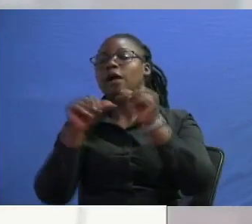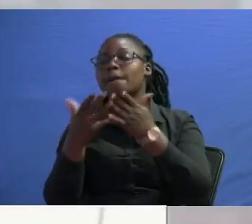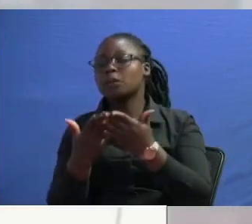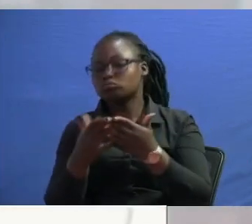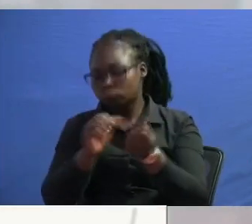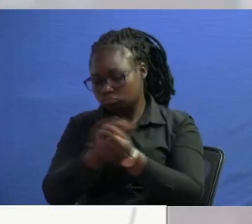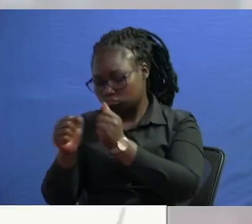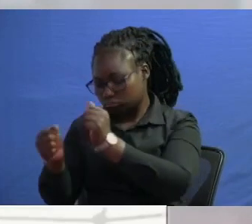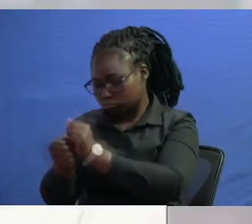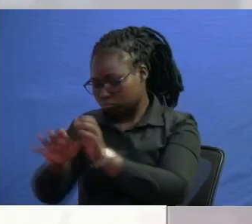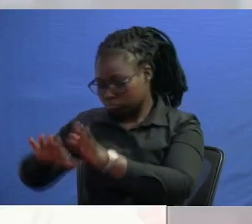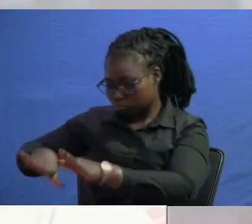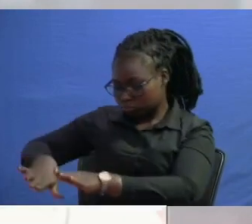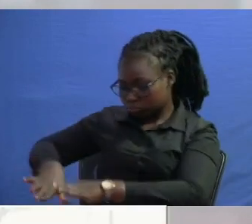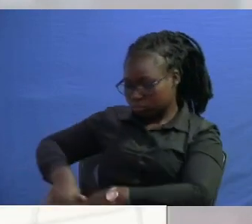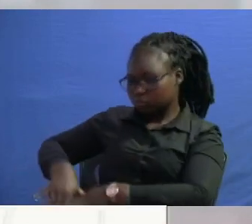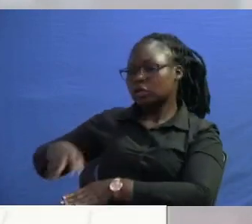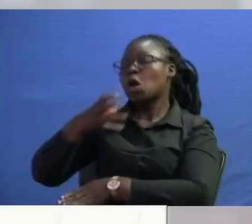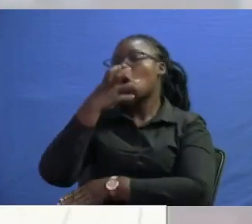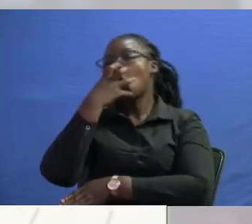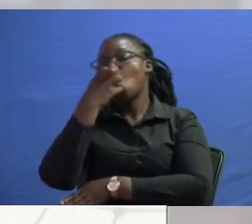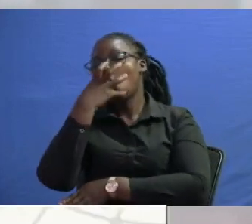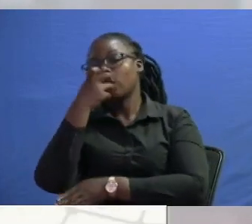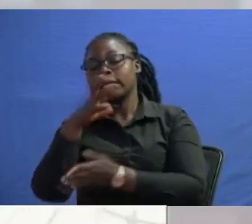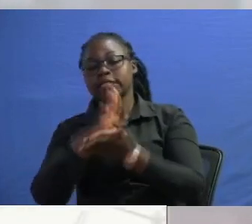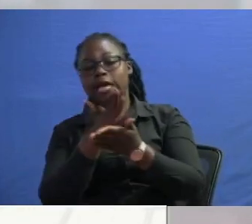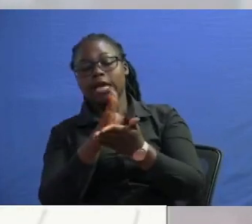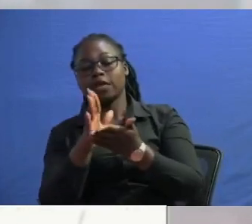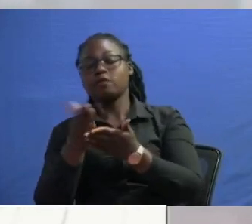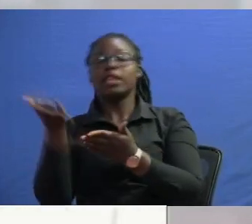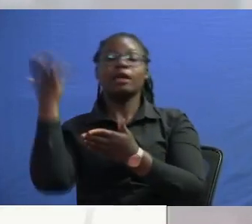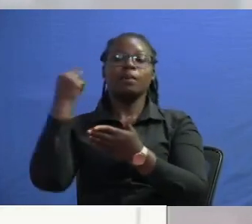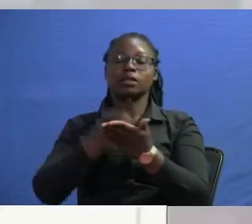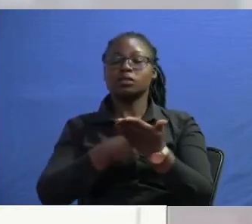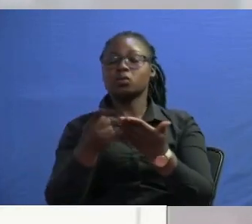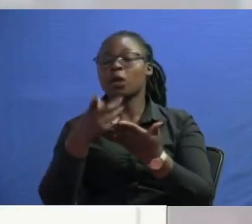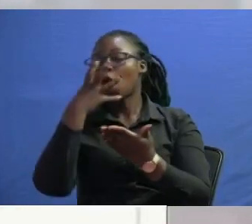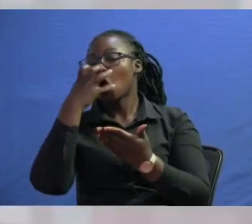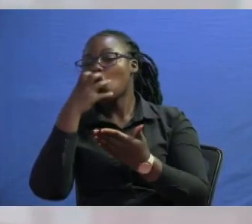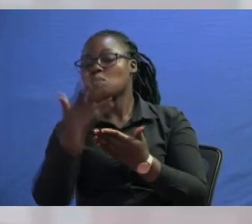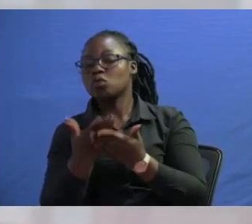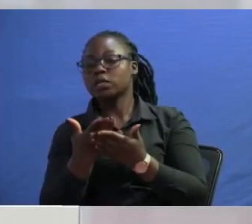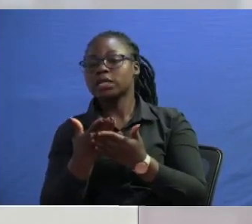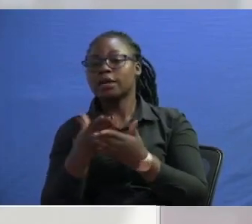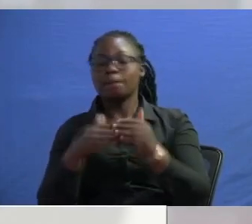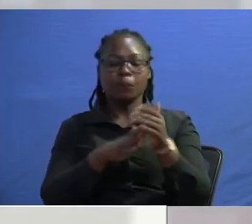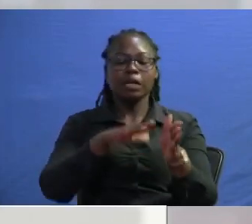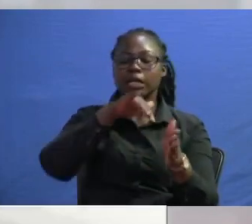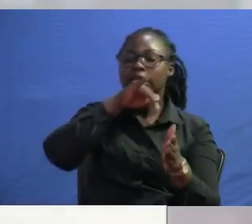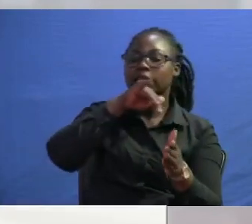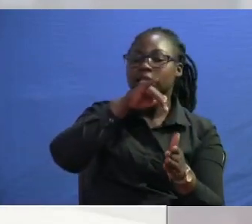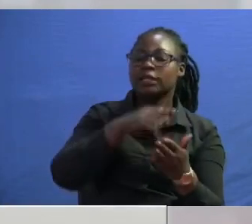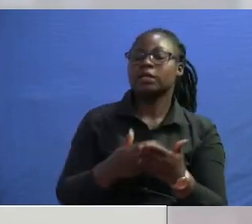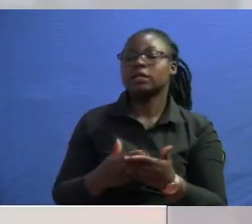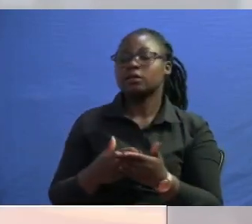you know the orange divide um last week odm party leader rail odinga endorses